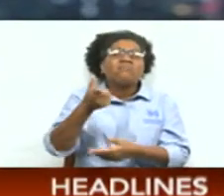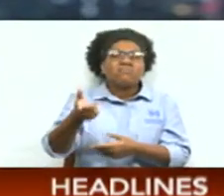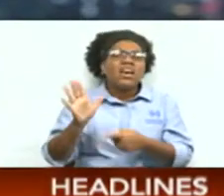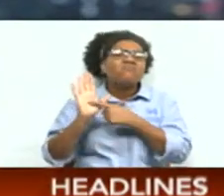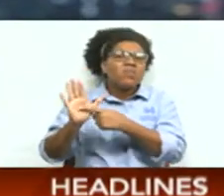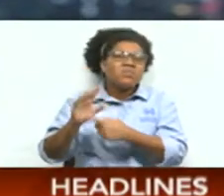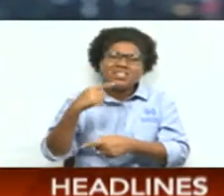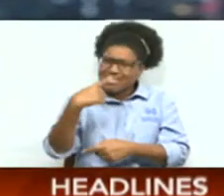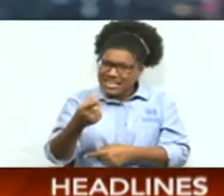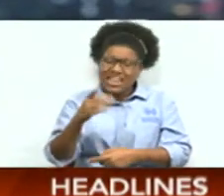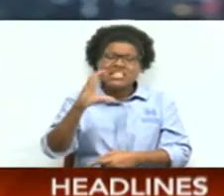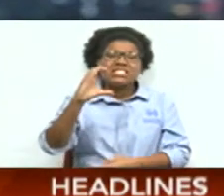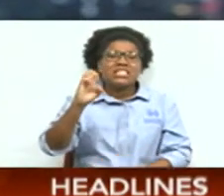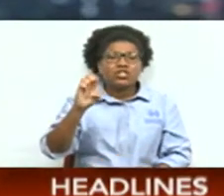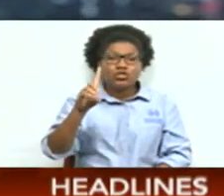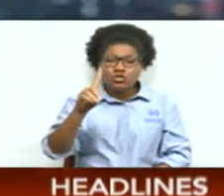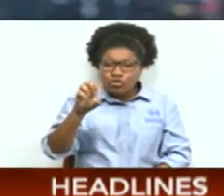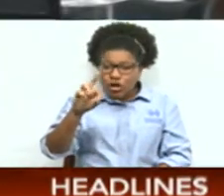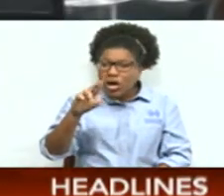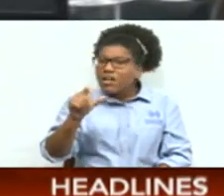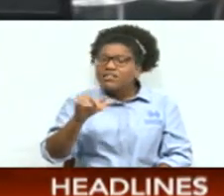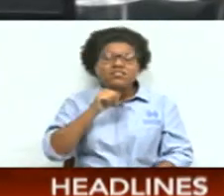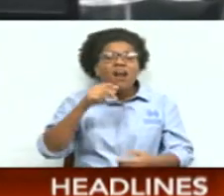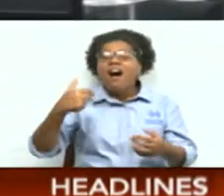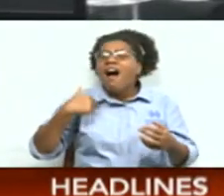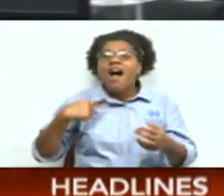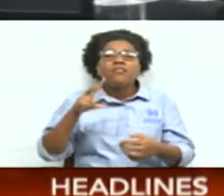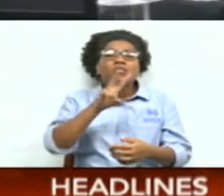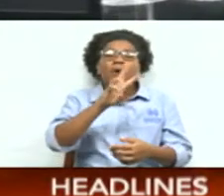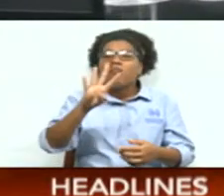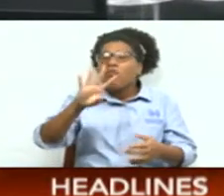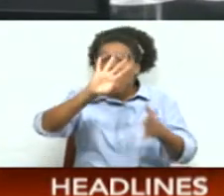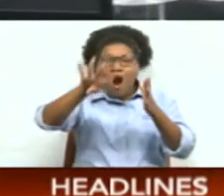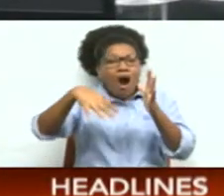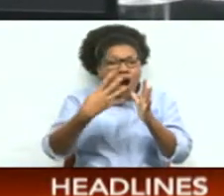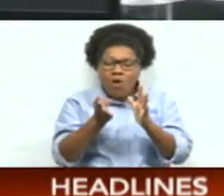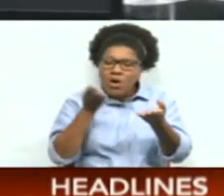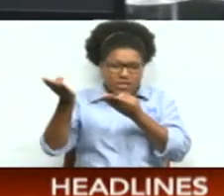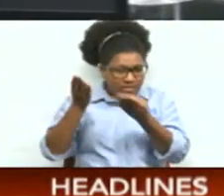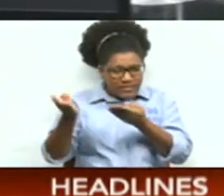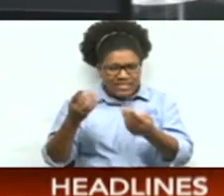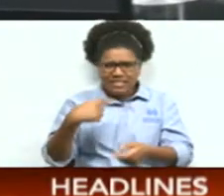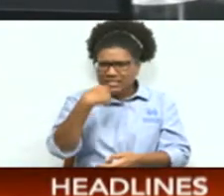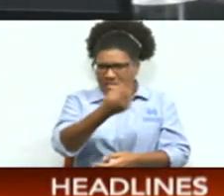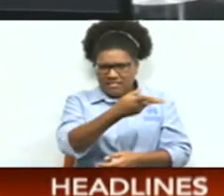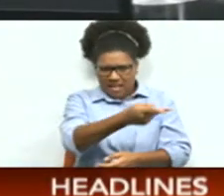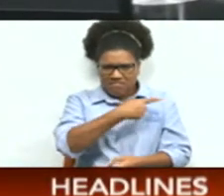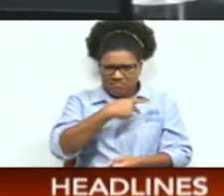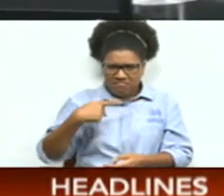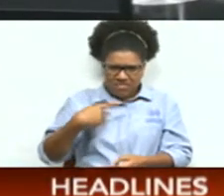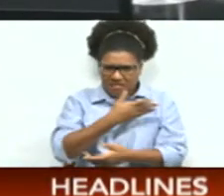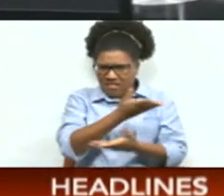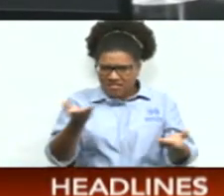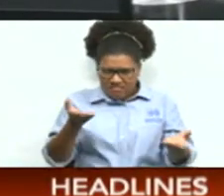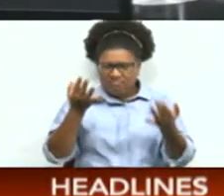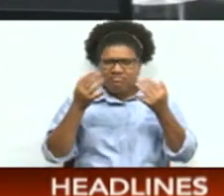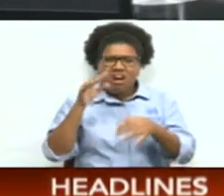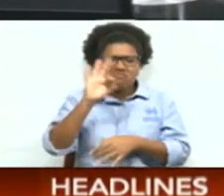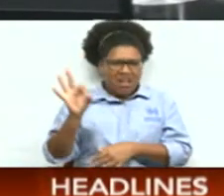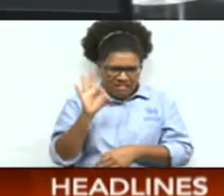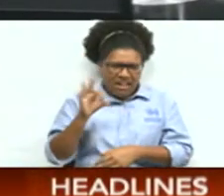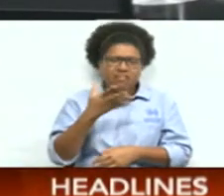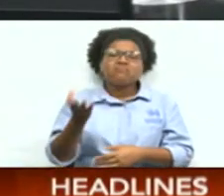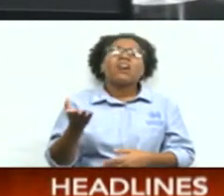Center does not offer a 24-hour service. Rattiram made the claim during his contribution on a private motion in Parliament on Friday